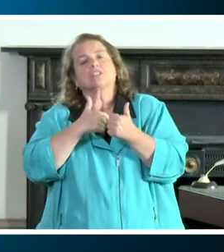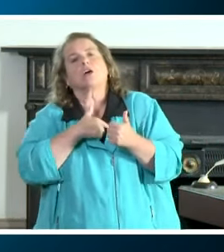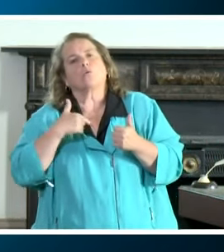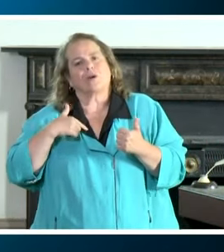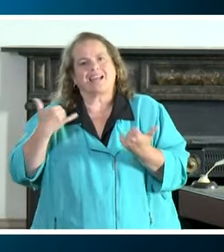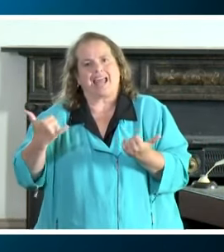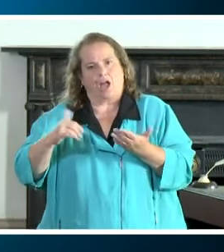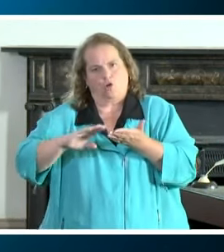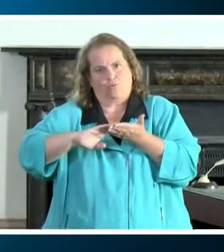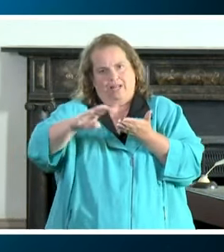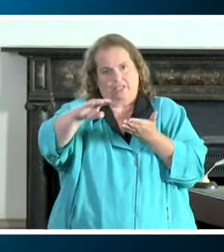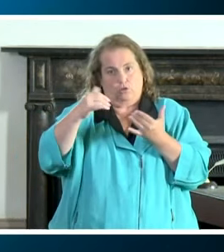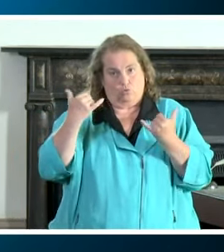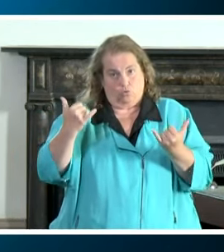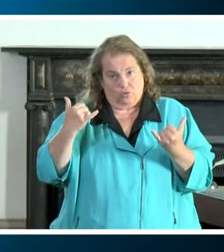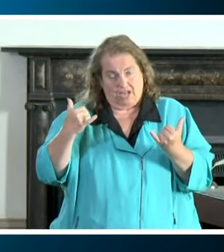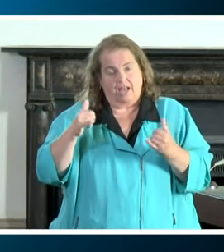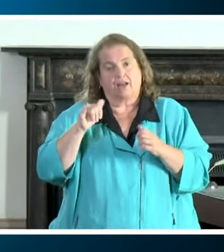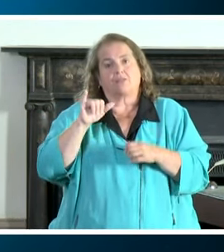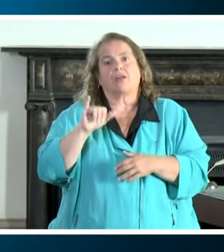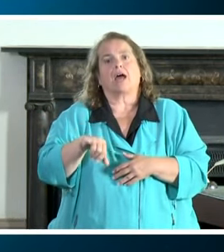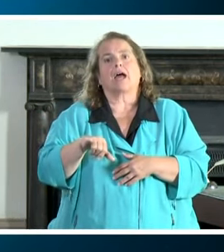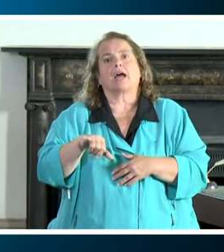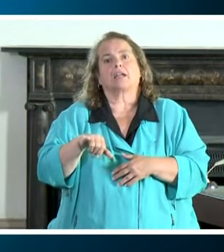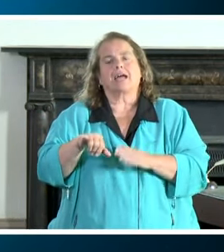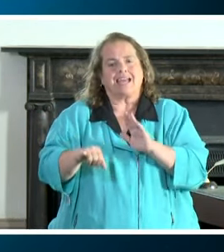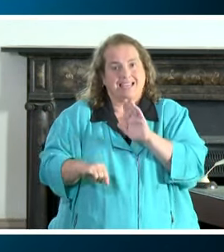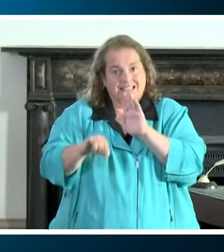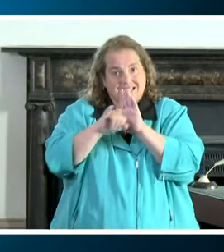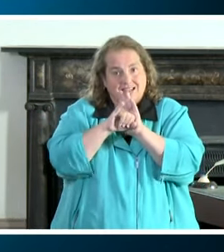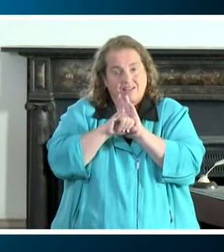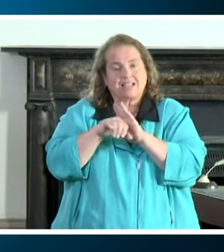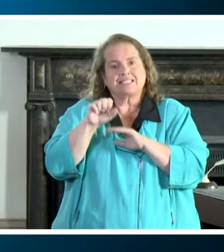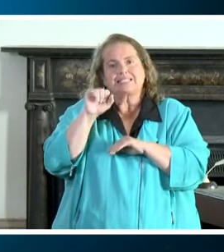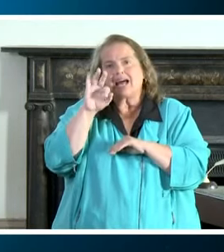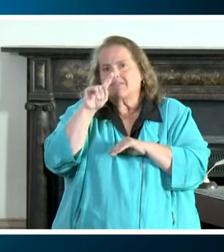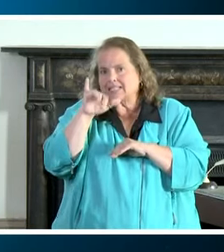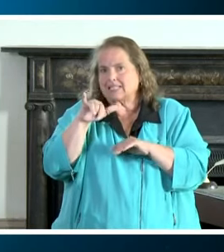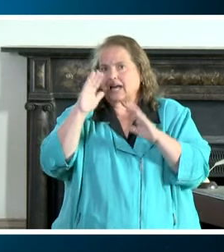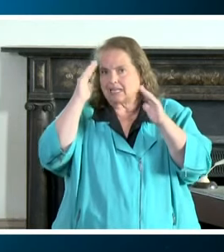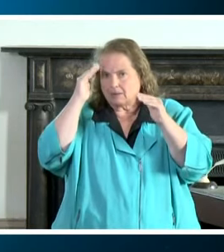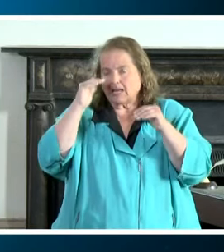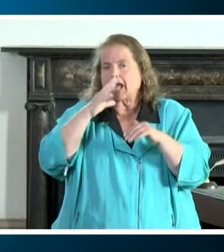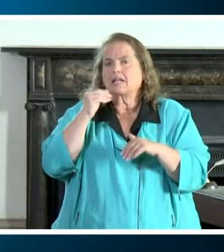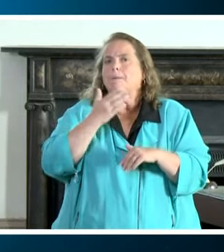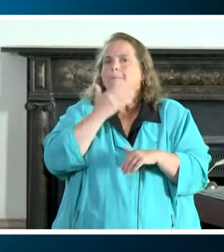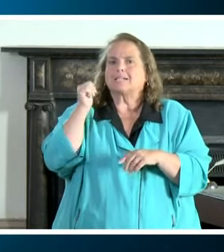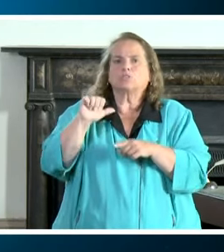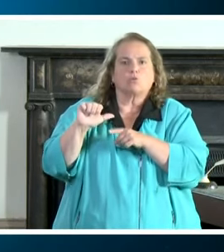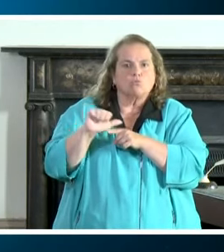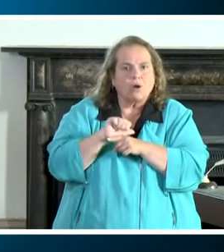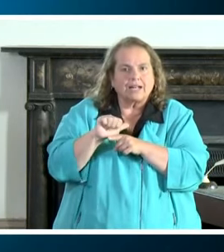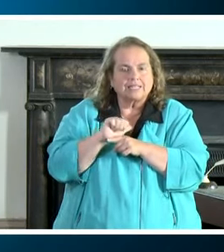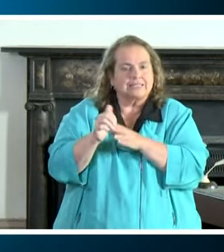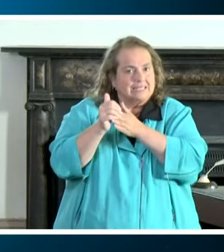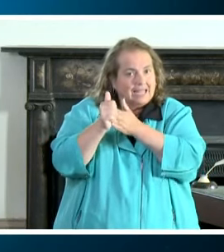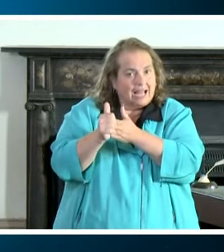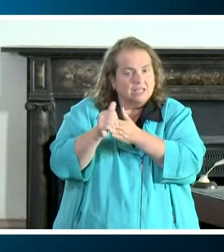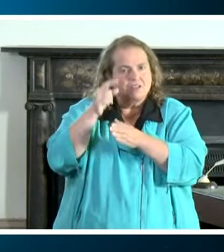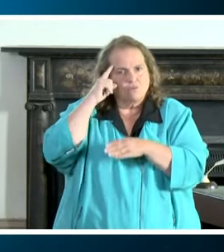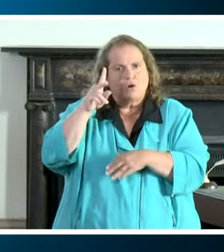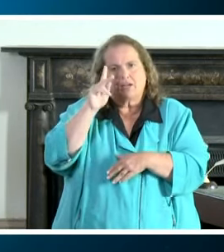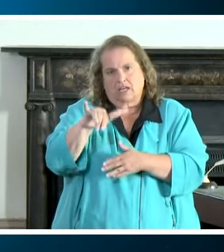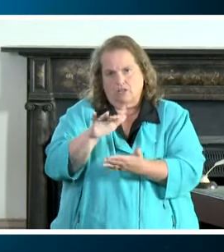releasing today that identifies the safety expectations and best practice guidelines for